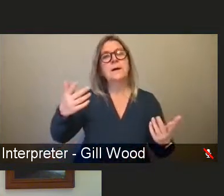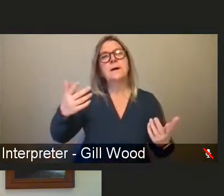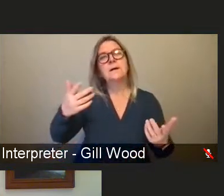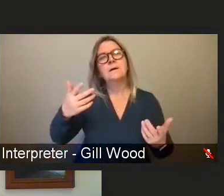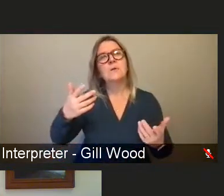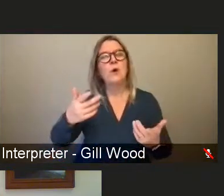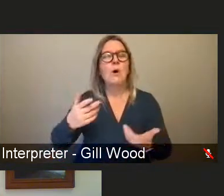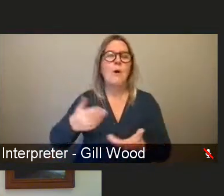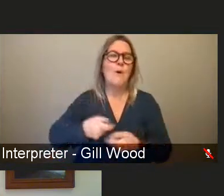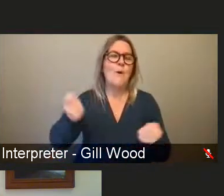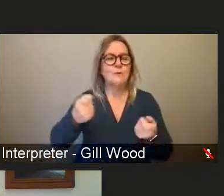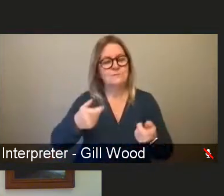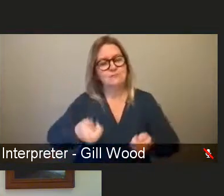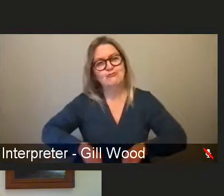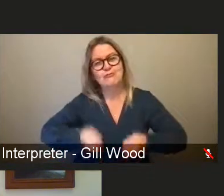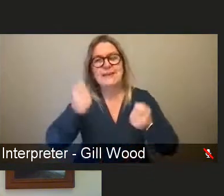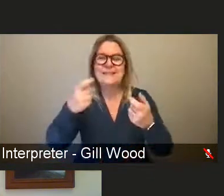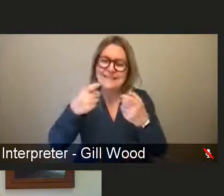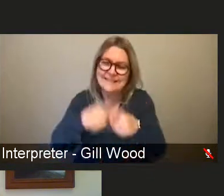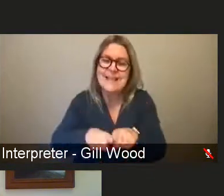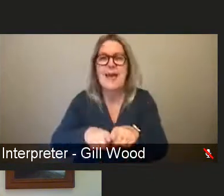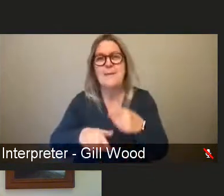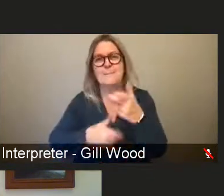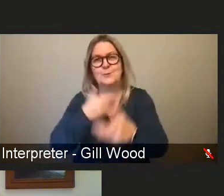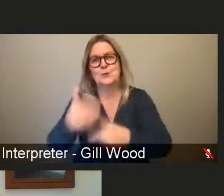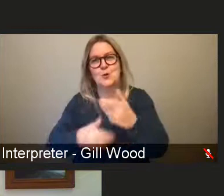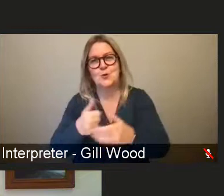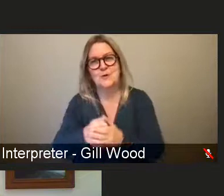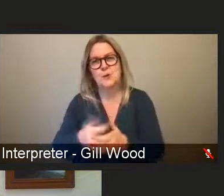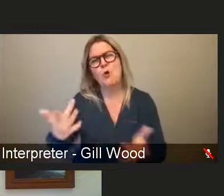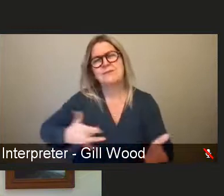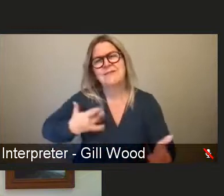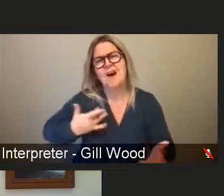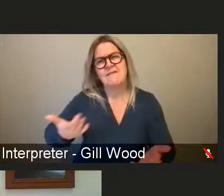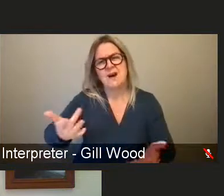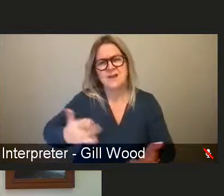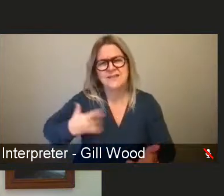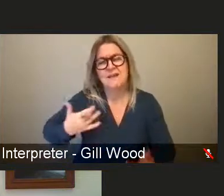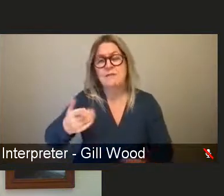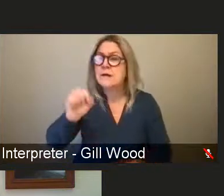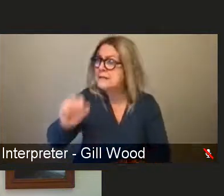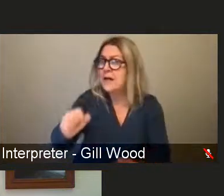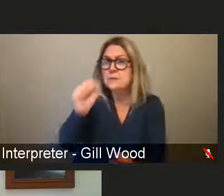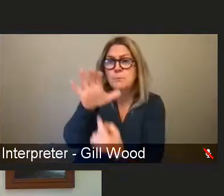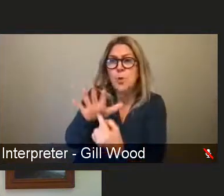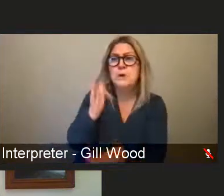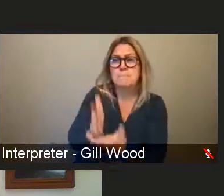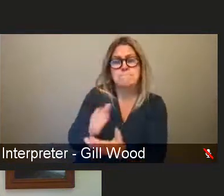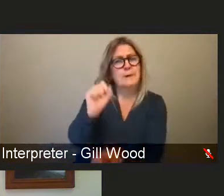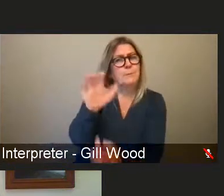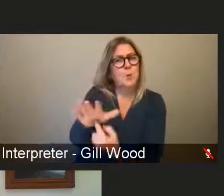I would never minimise the importance of telling survivor stories or